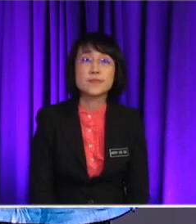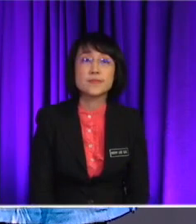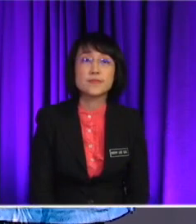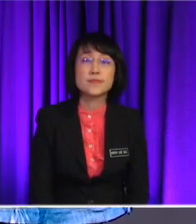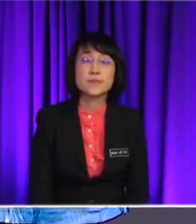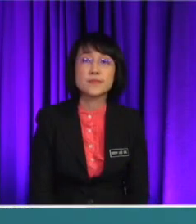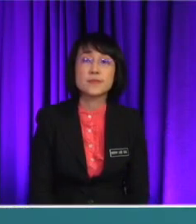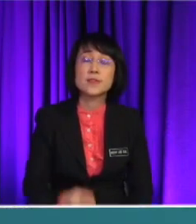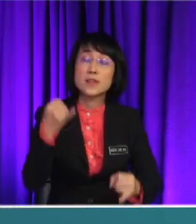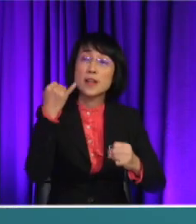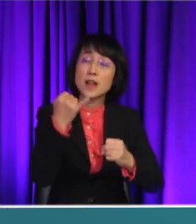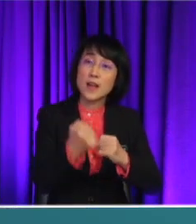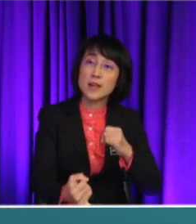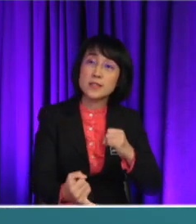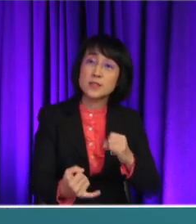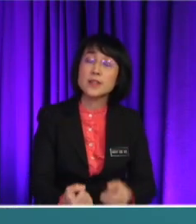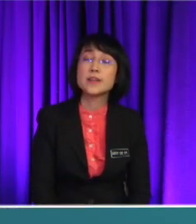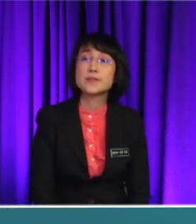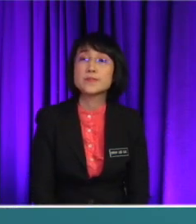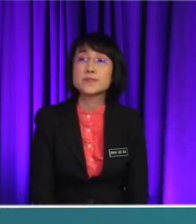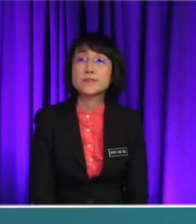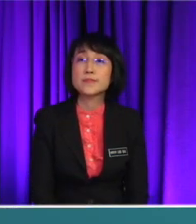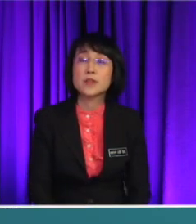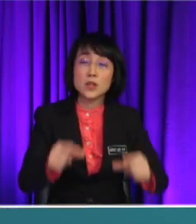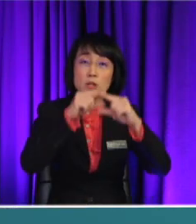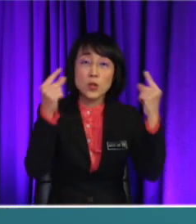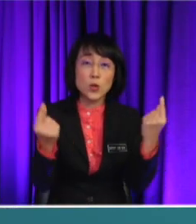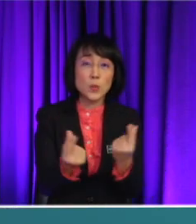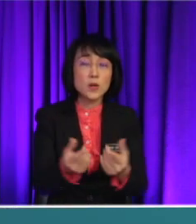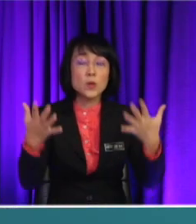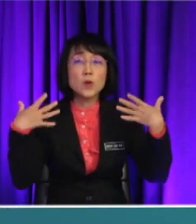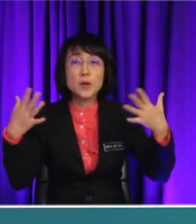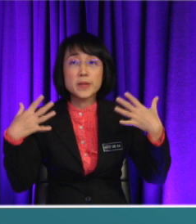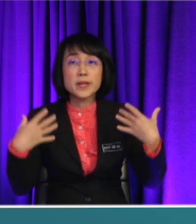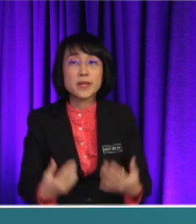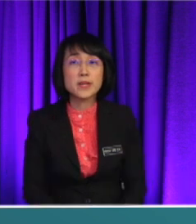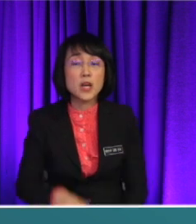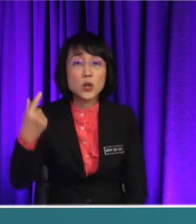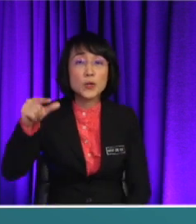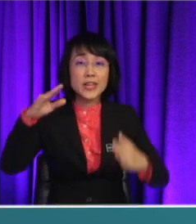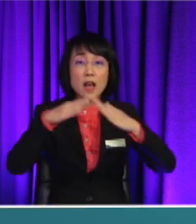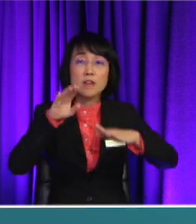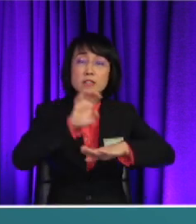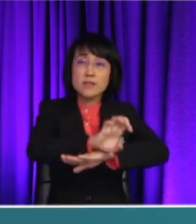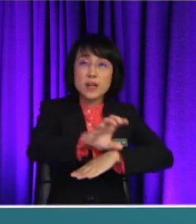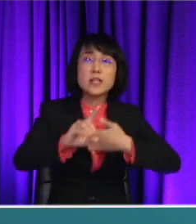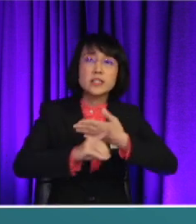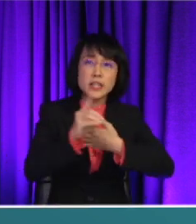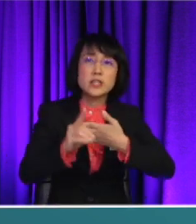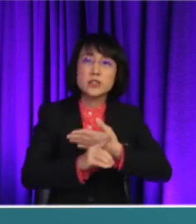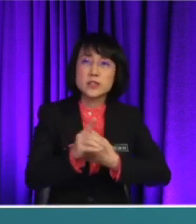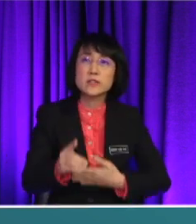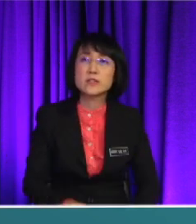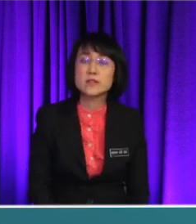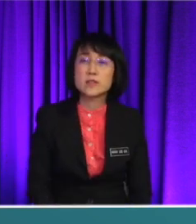effect that leads to global warming, right? We also mentioned it previously. So, this greenhouse effect is actually quite dangerous as well because it